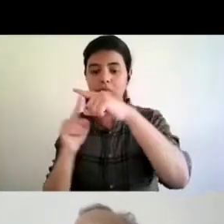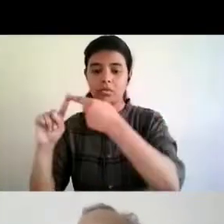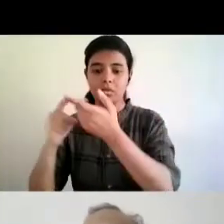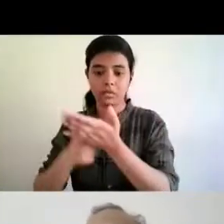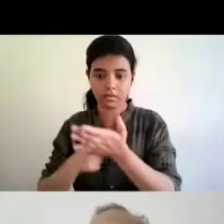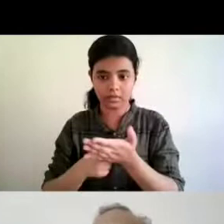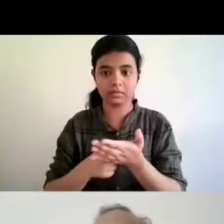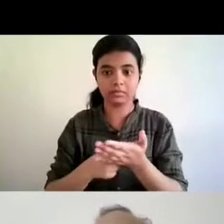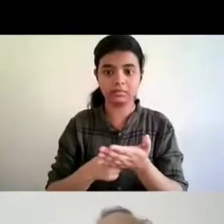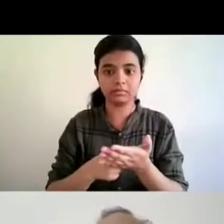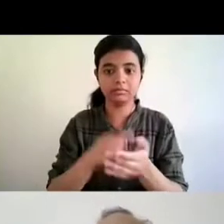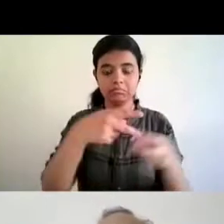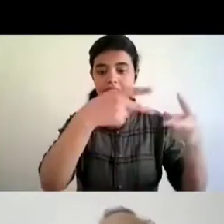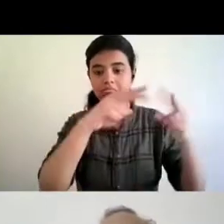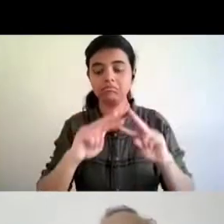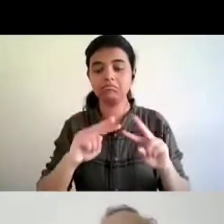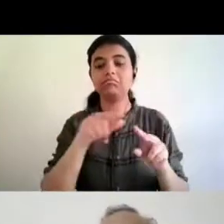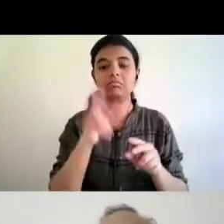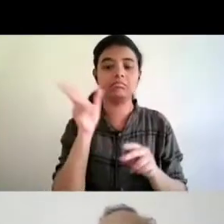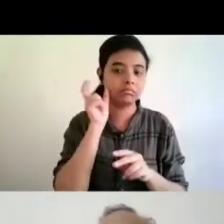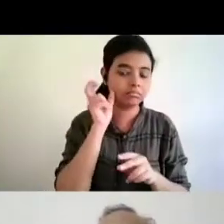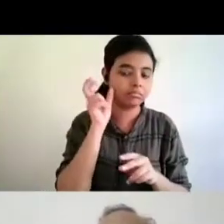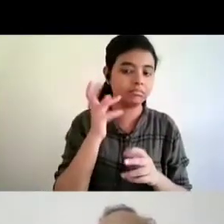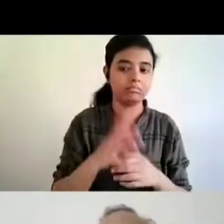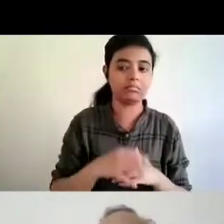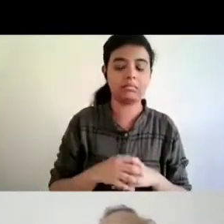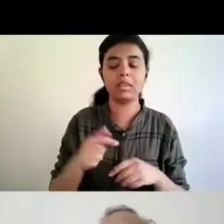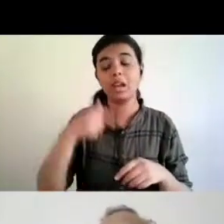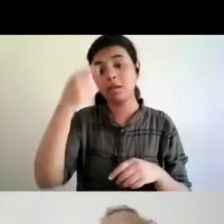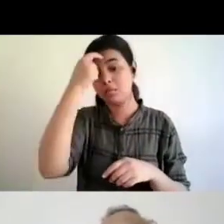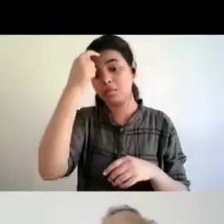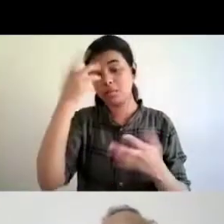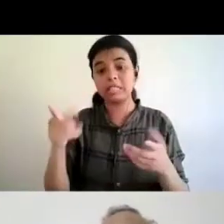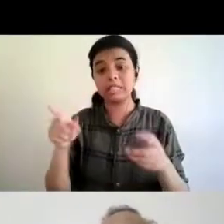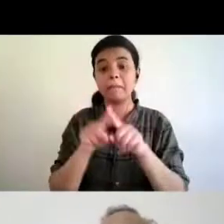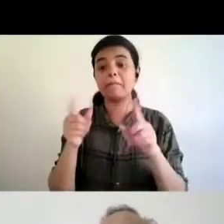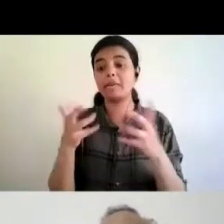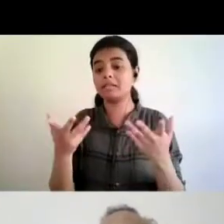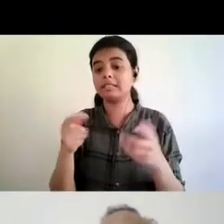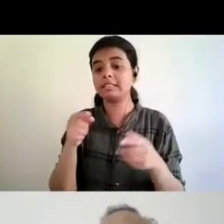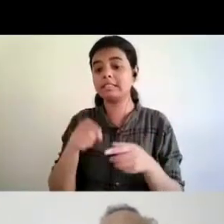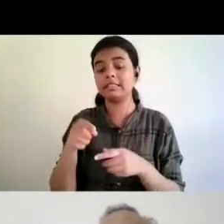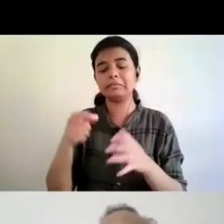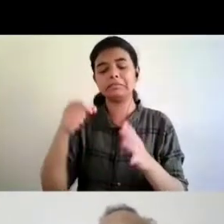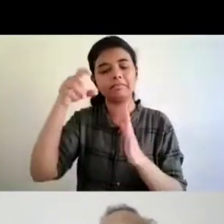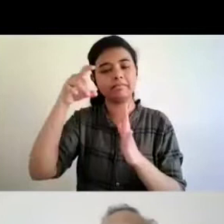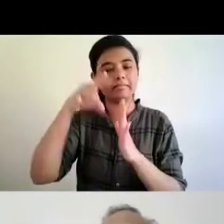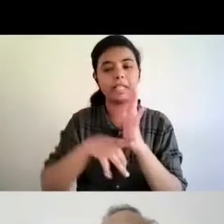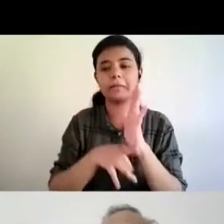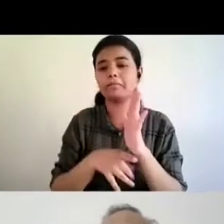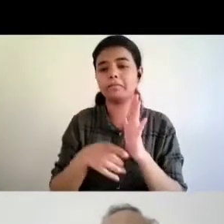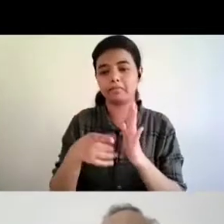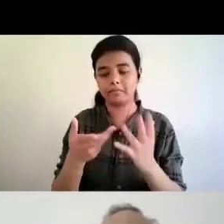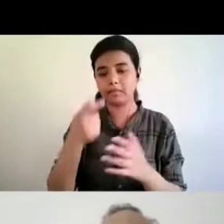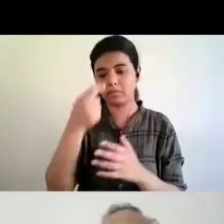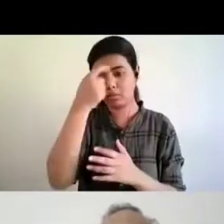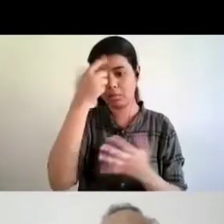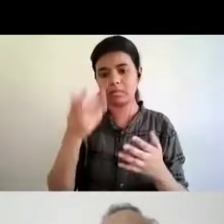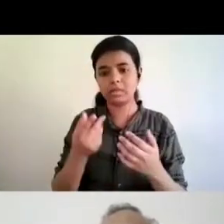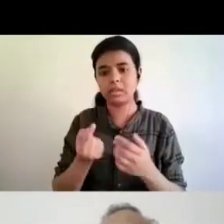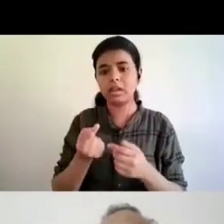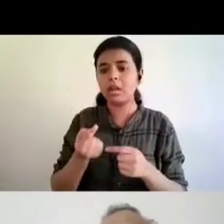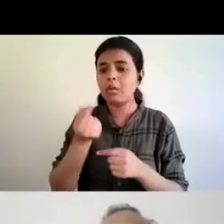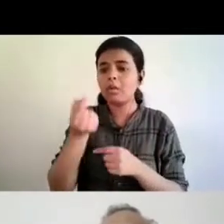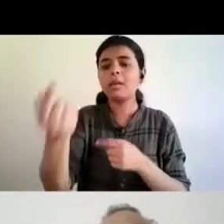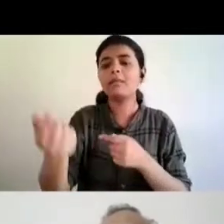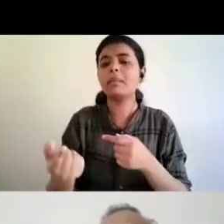and only say that the problem is actually the mathematics of this problem is that often we found that one plus